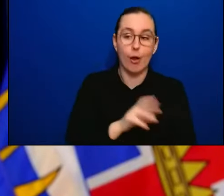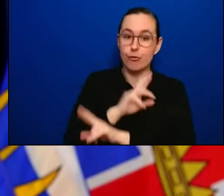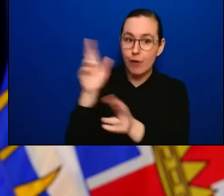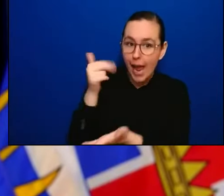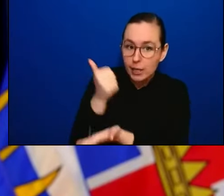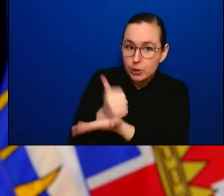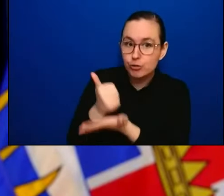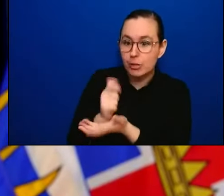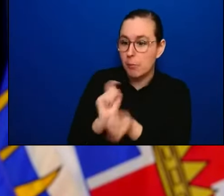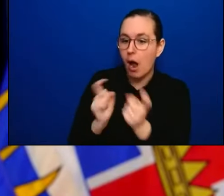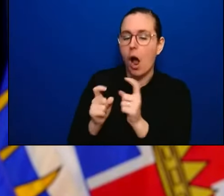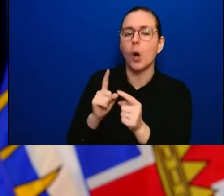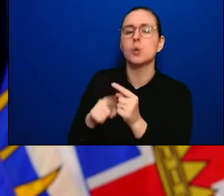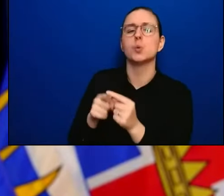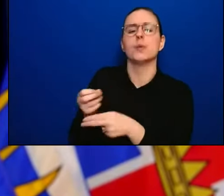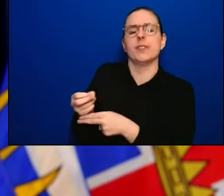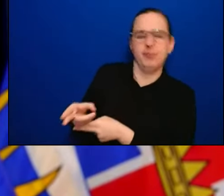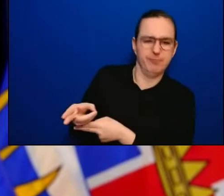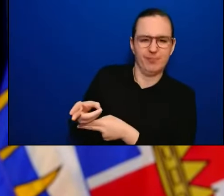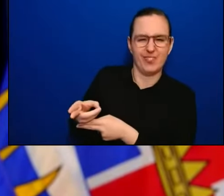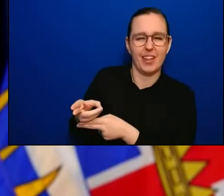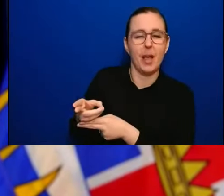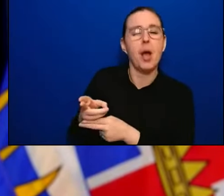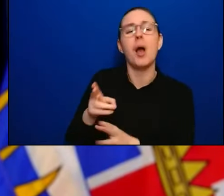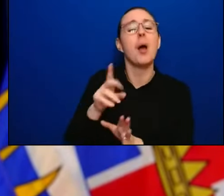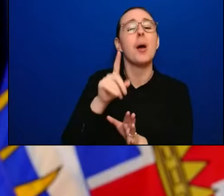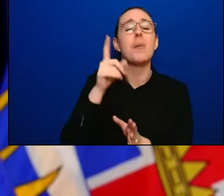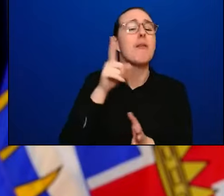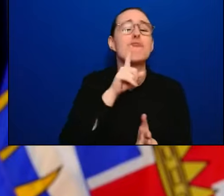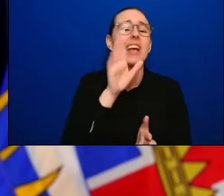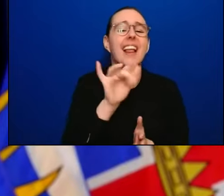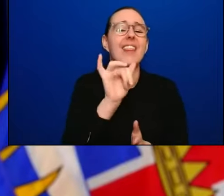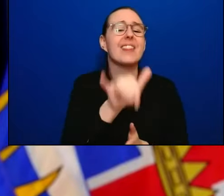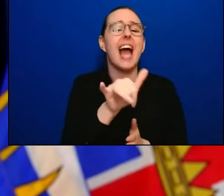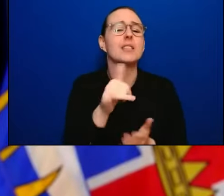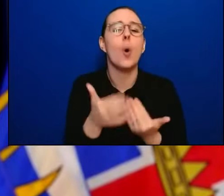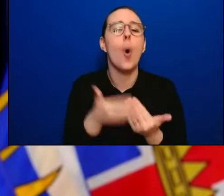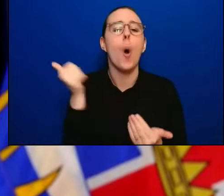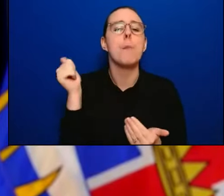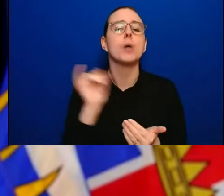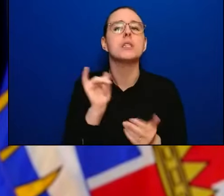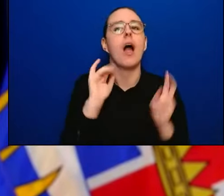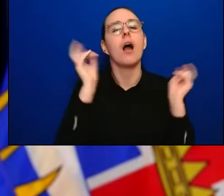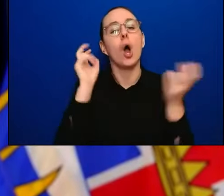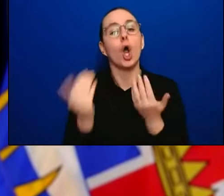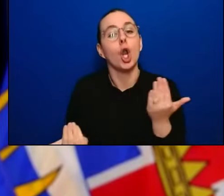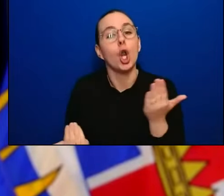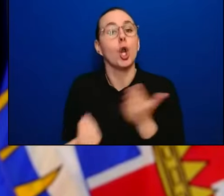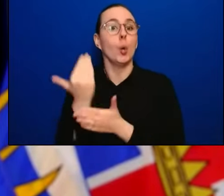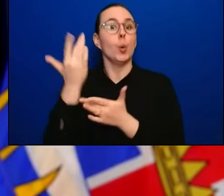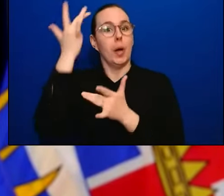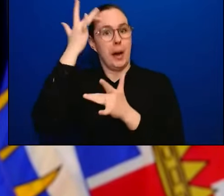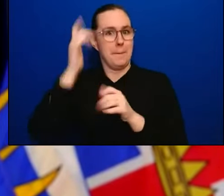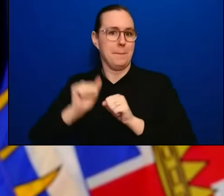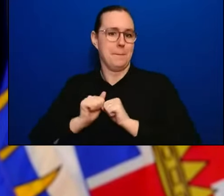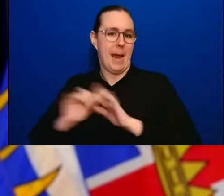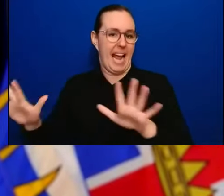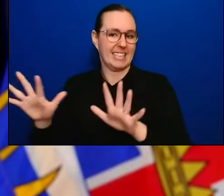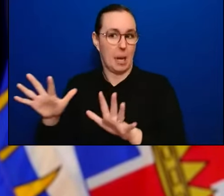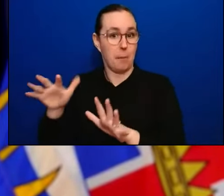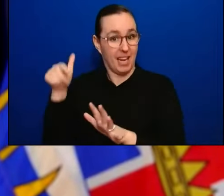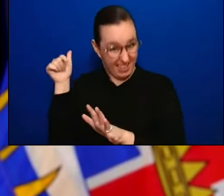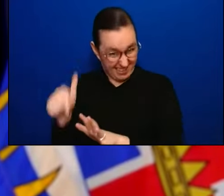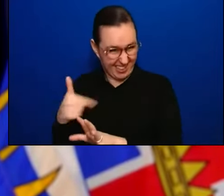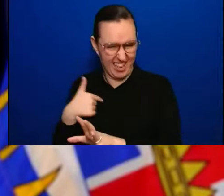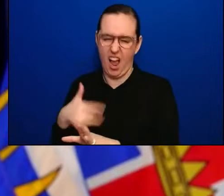we need to think through. And I expect probably we'll be somewhere in the middle and that we'll need a booster dose at some